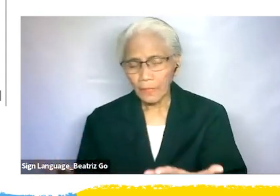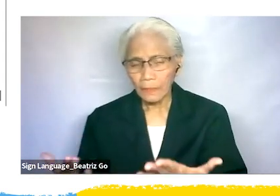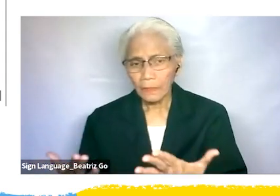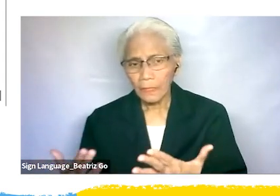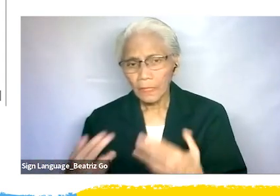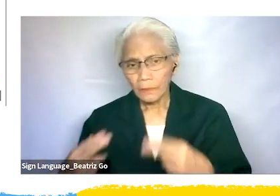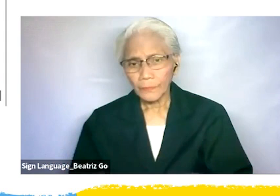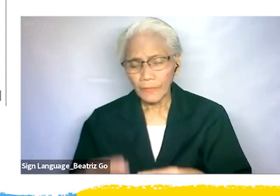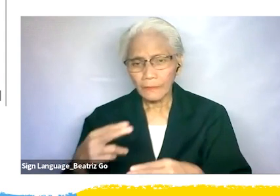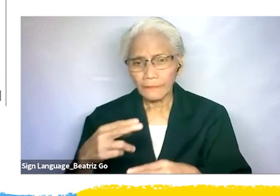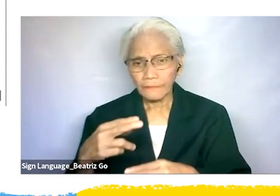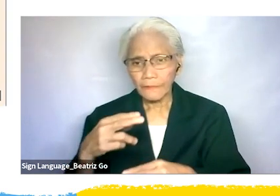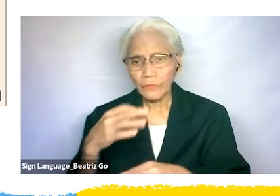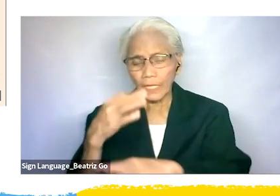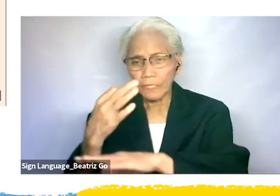For Freedom.